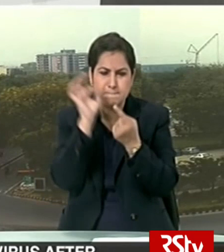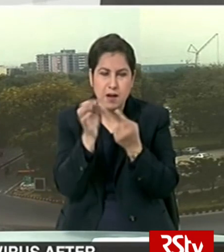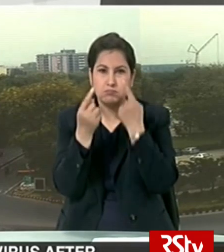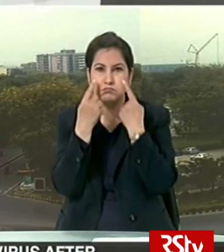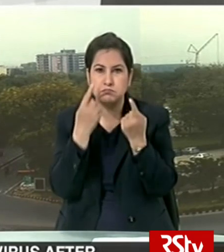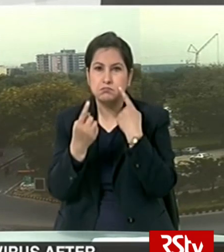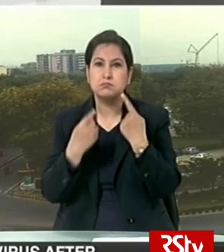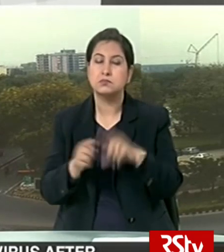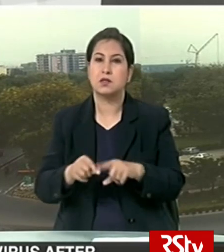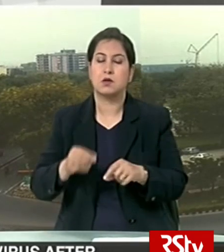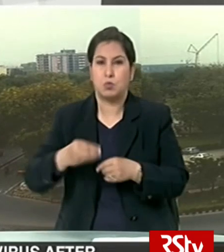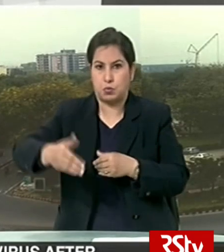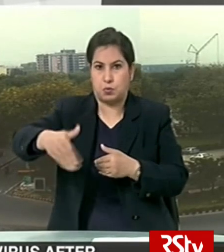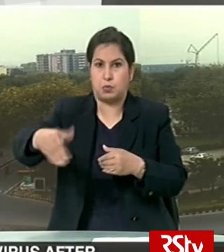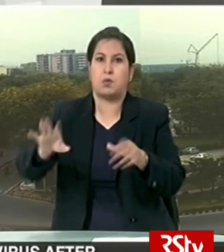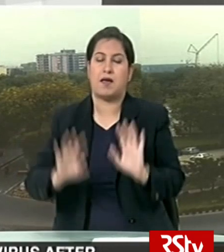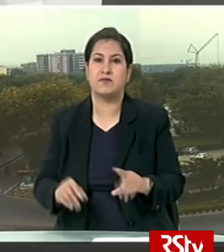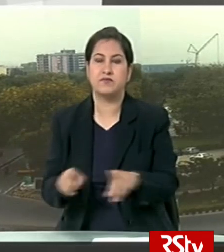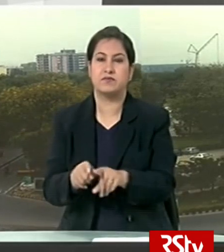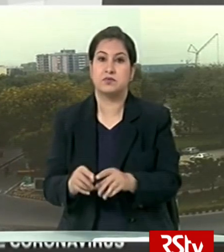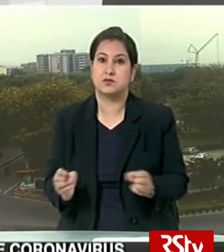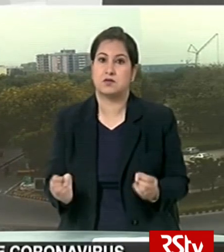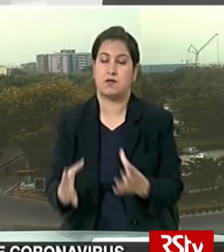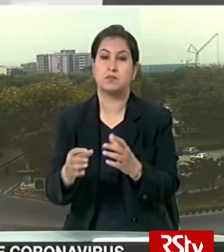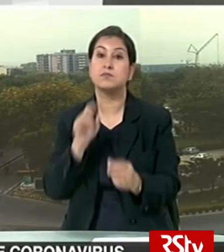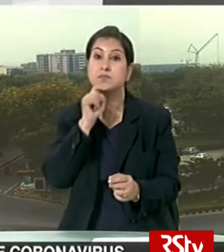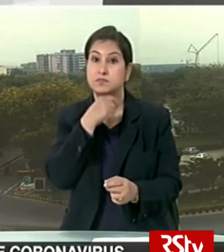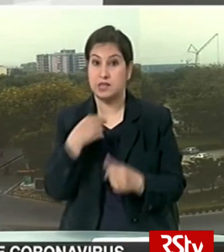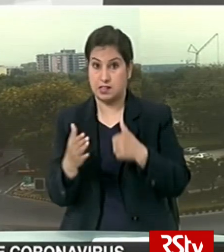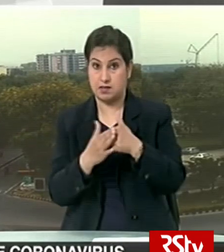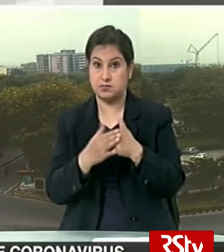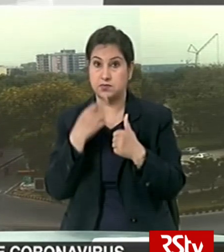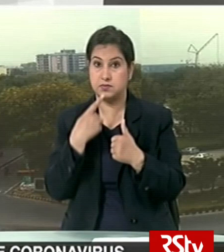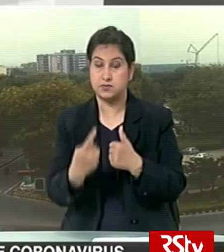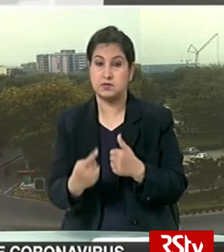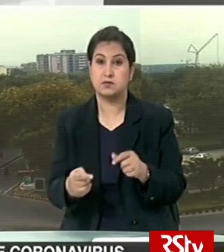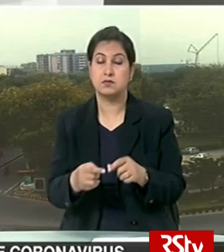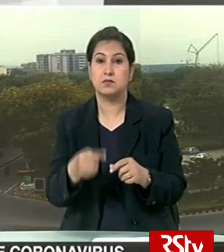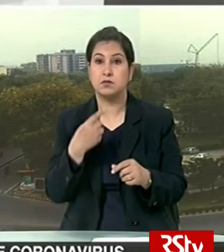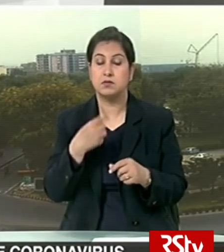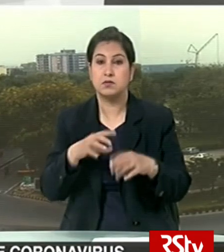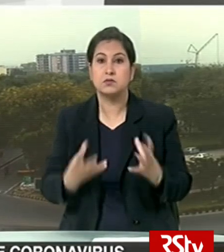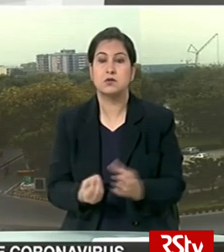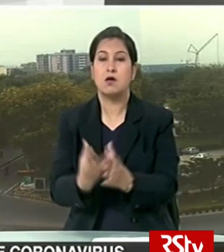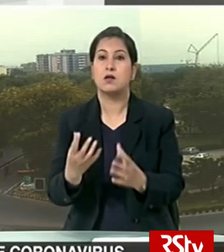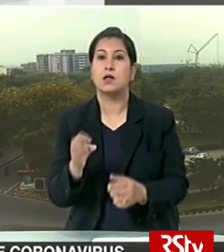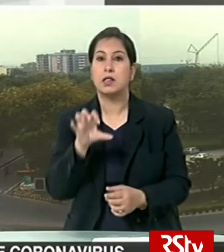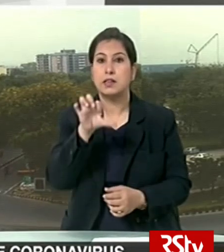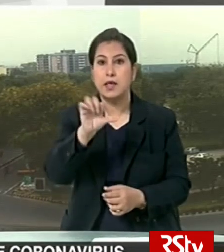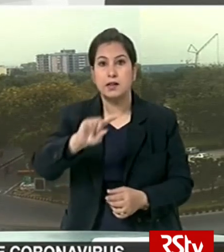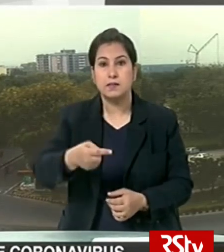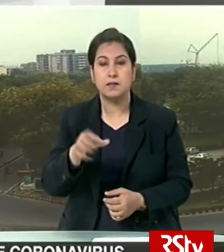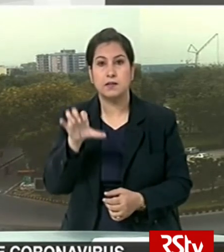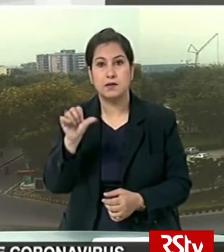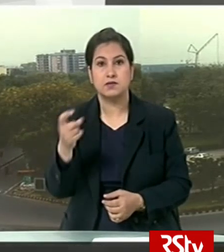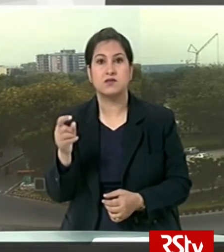will be offered every few days in the initial rollout Russia on Thursday reported 9,974 new